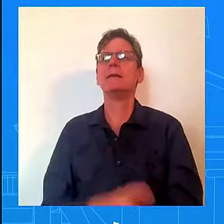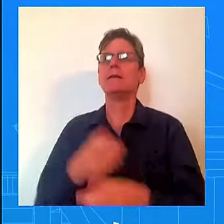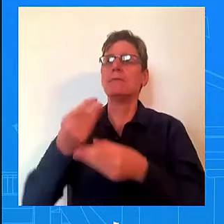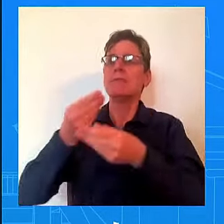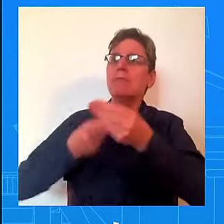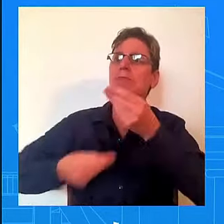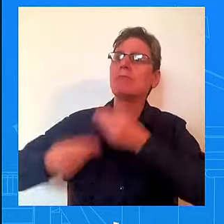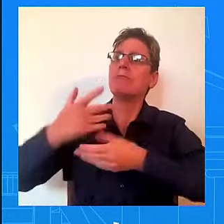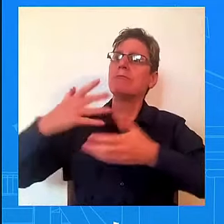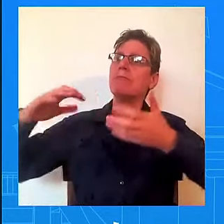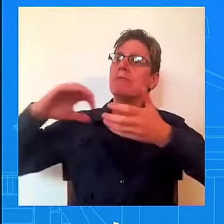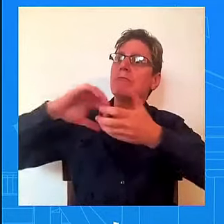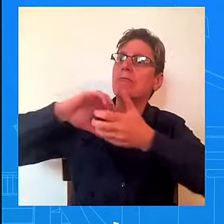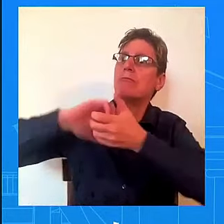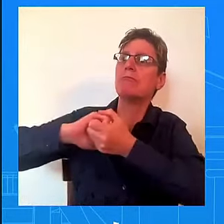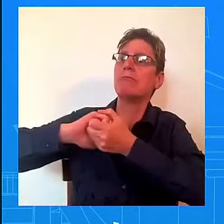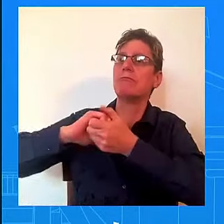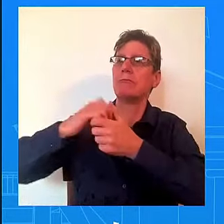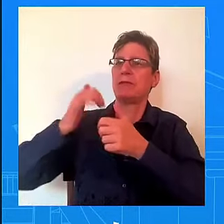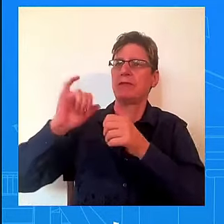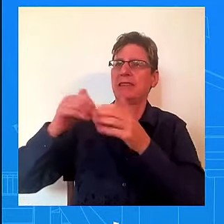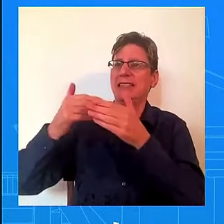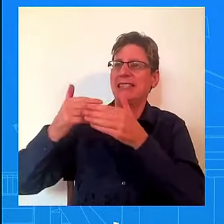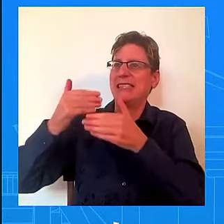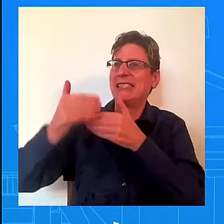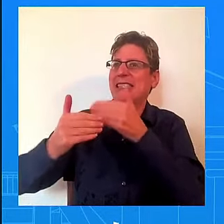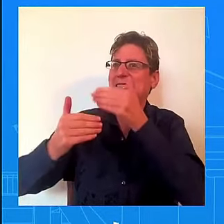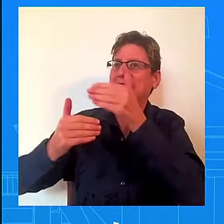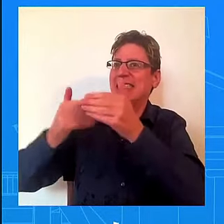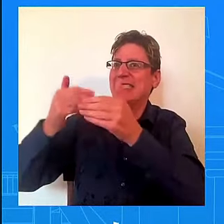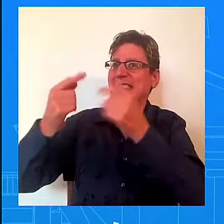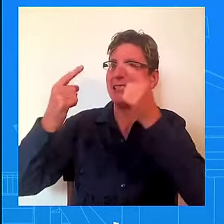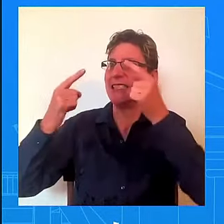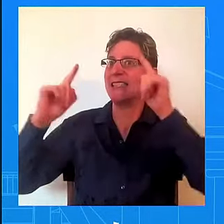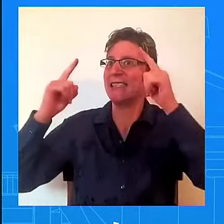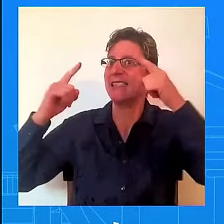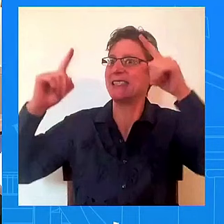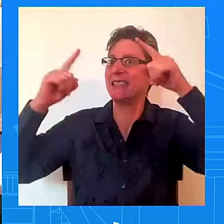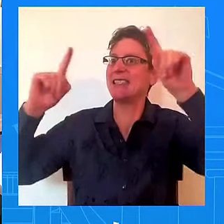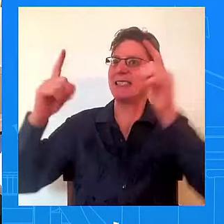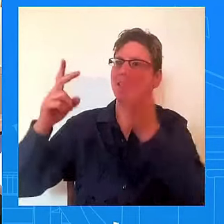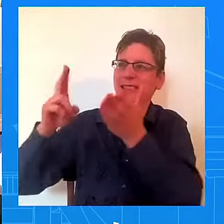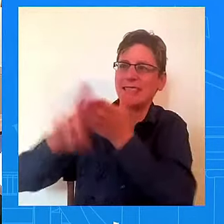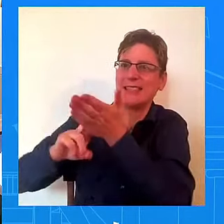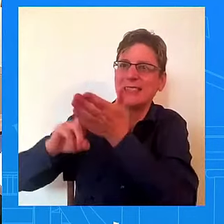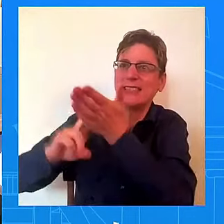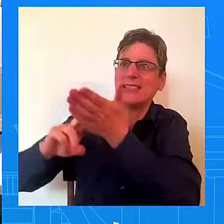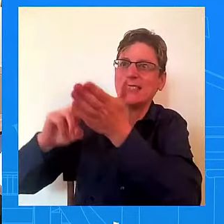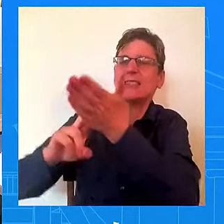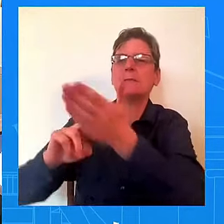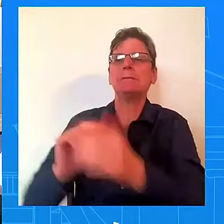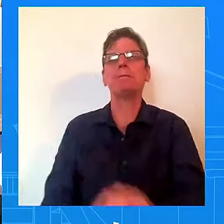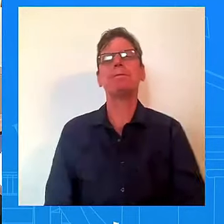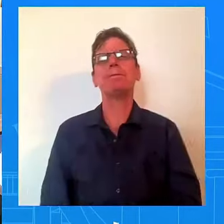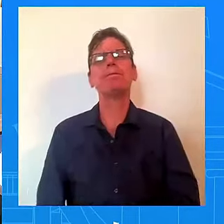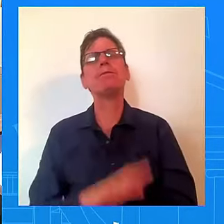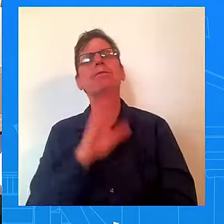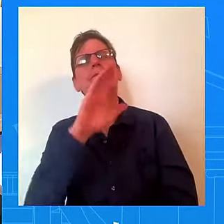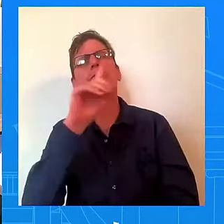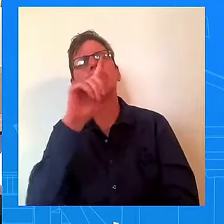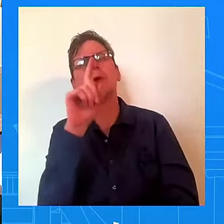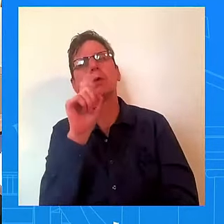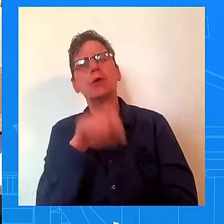hostage deal. that's our focus. Okay? What's the White House reaction to the UK's decision to withhold some arms from Israel?